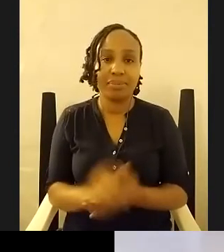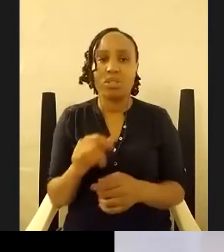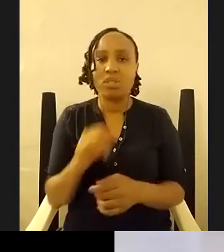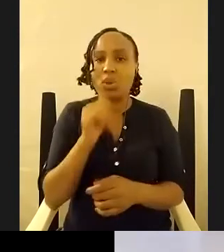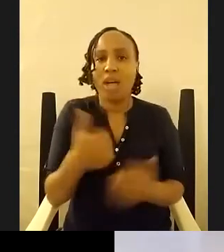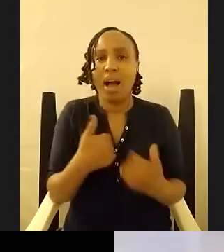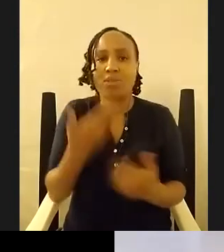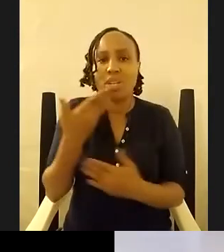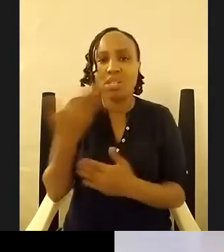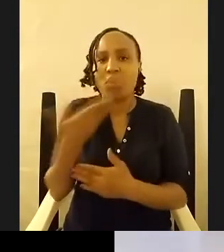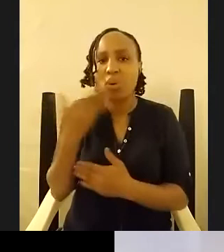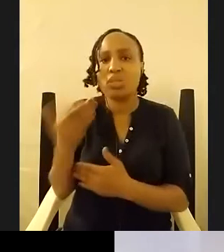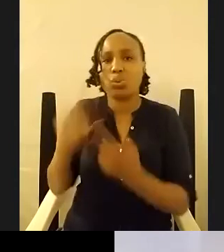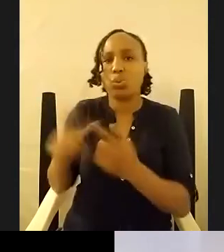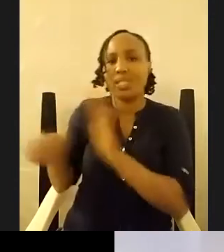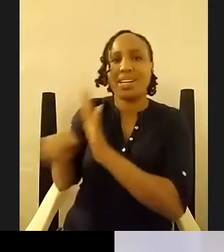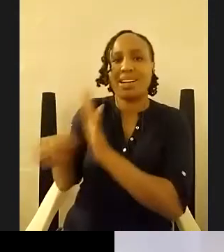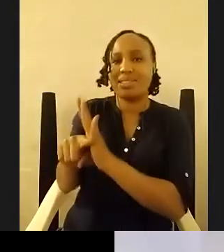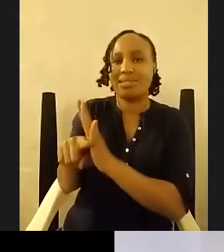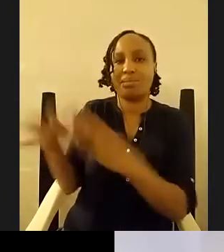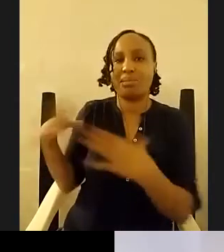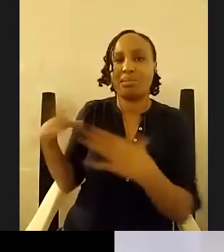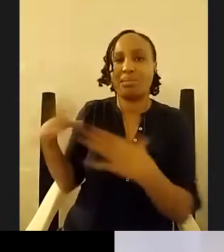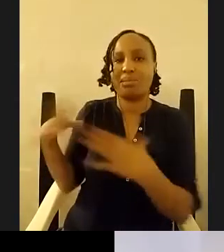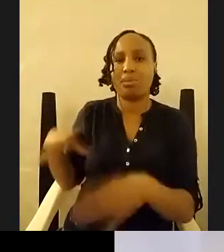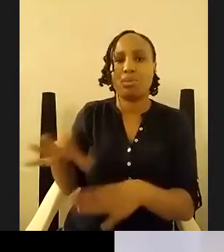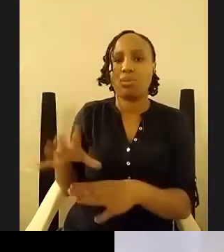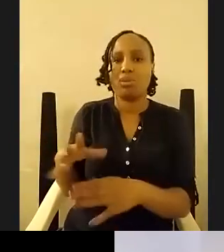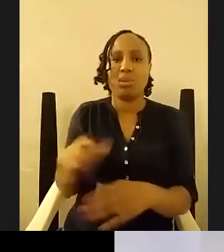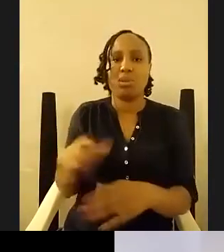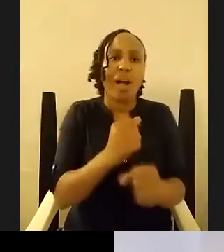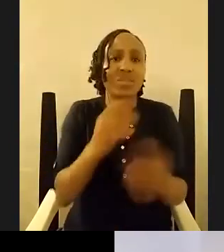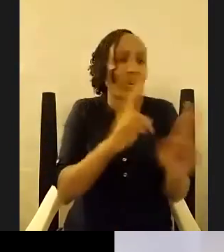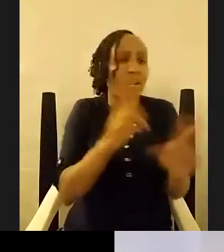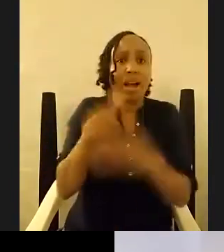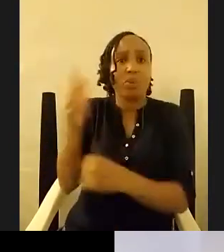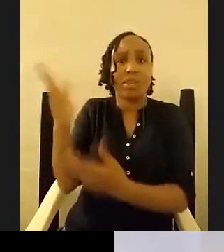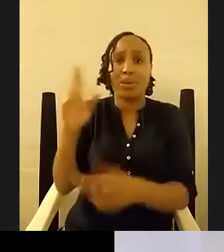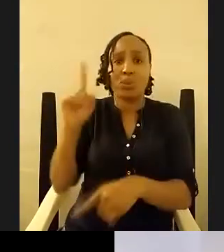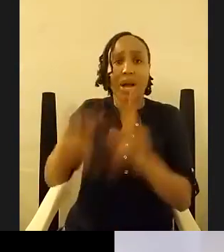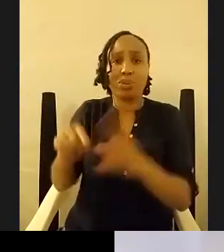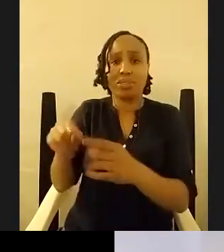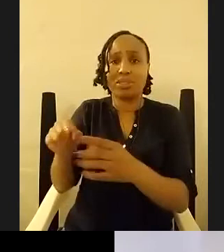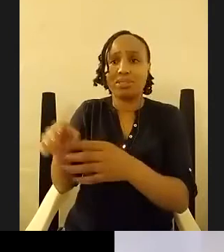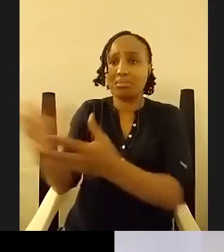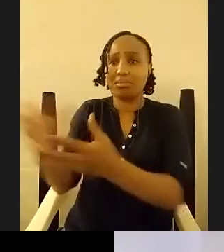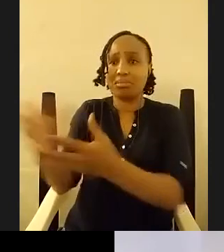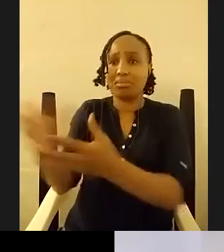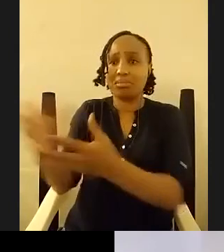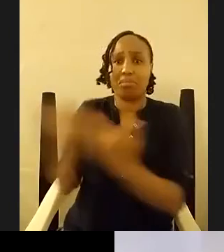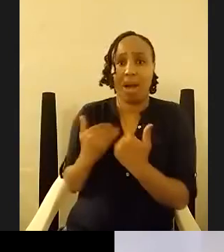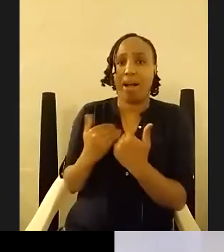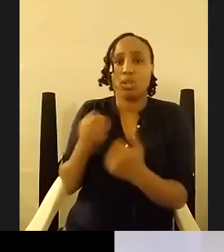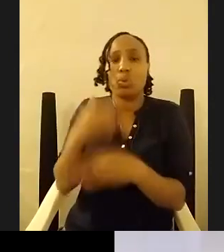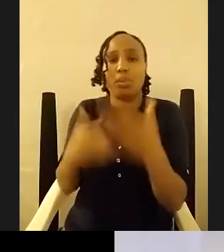nothing you can do about the work it's already out there so you just embrace it you pick what's constructive and you incorporate it into